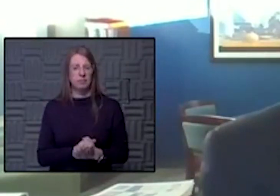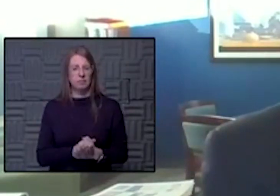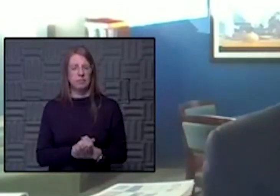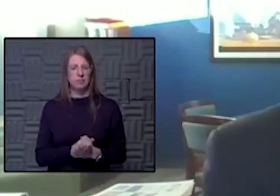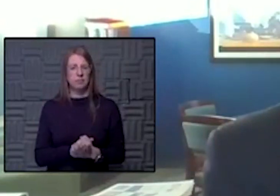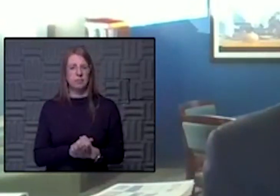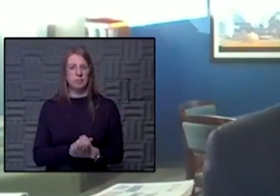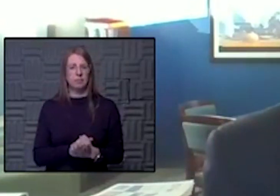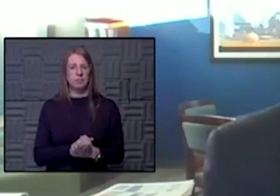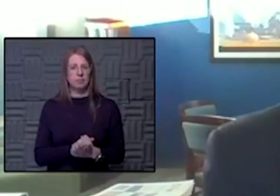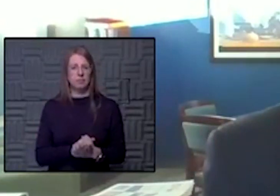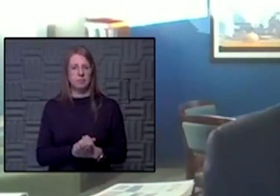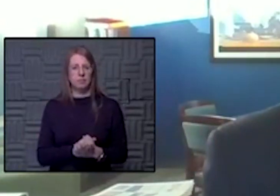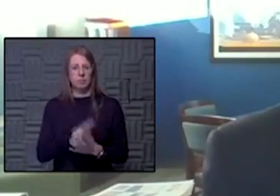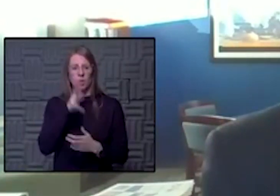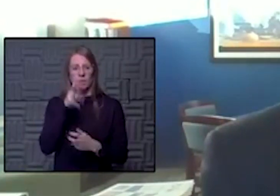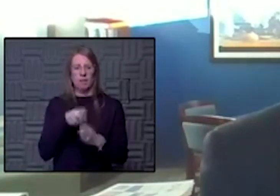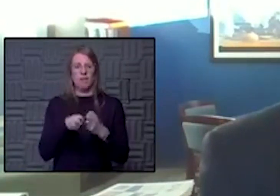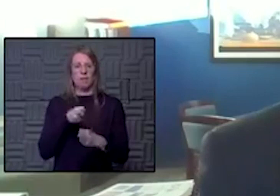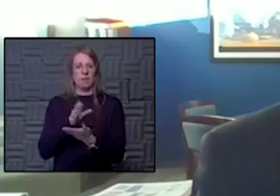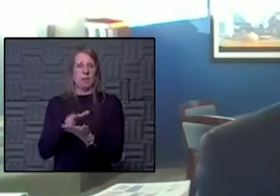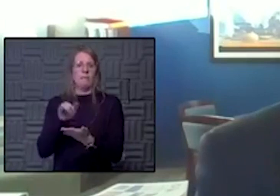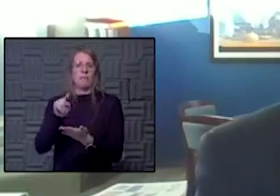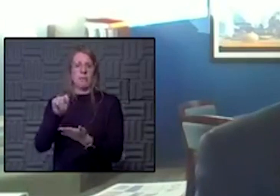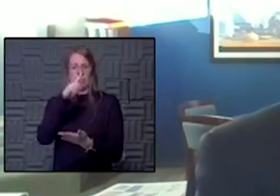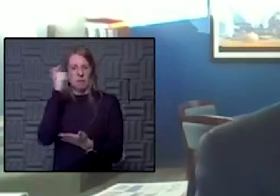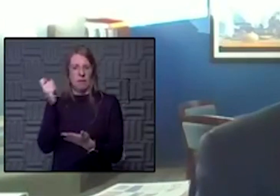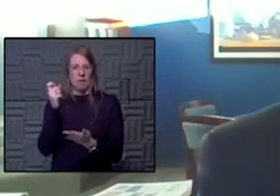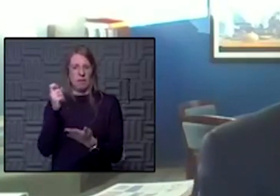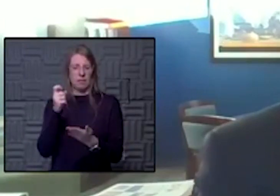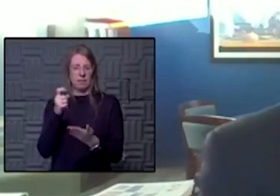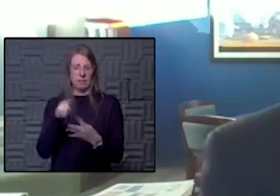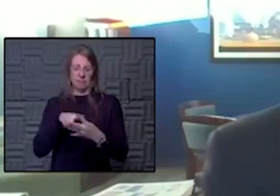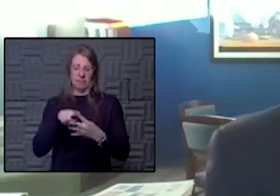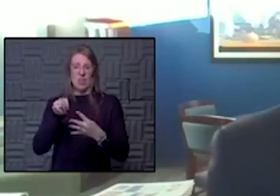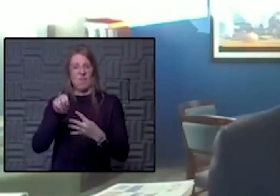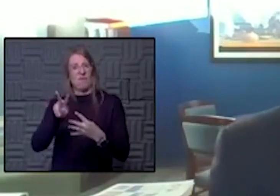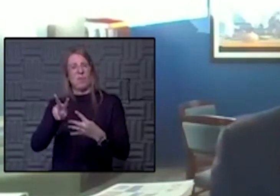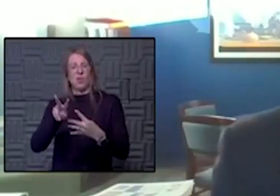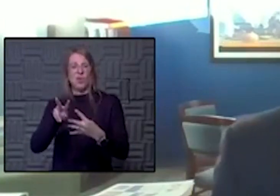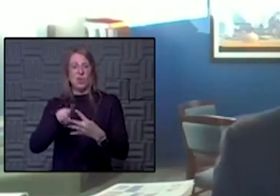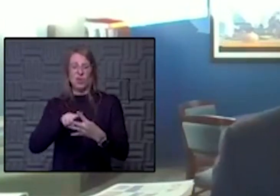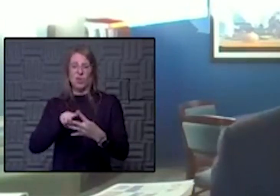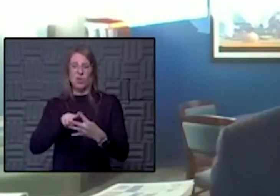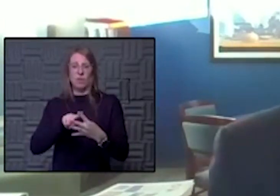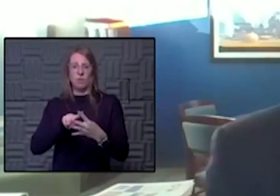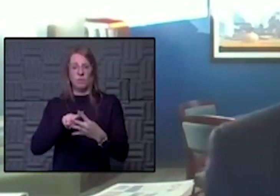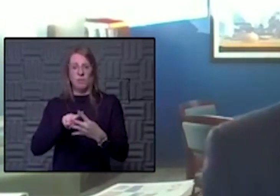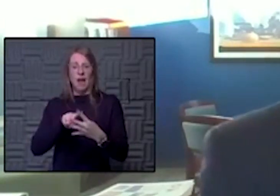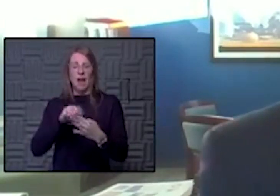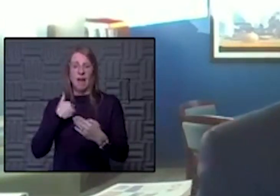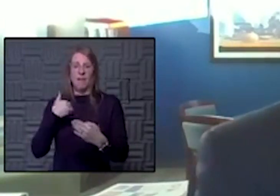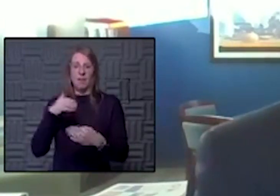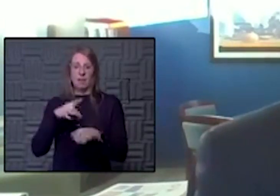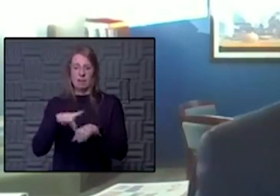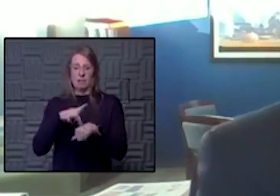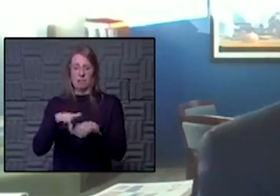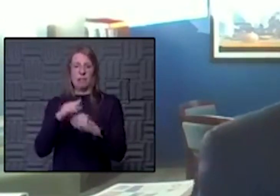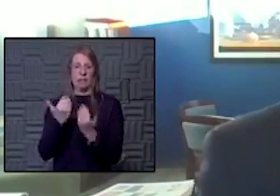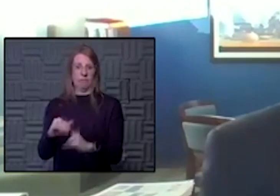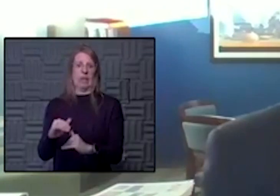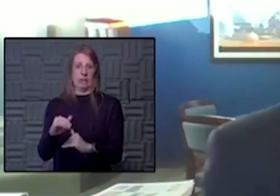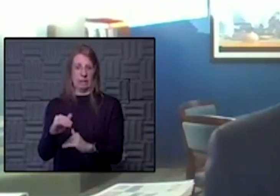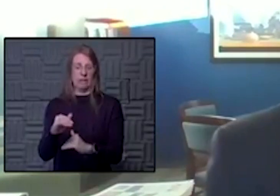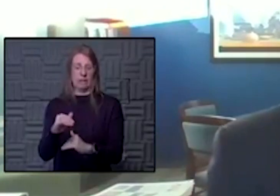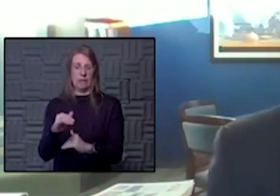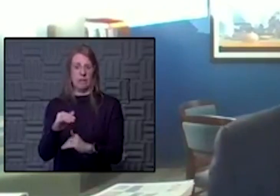we do have to stop it because I think we've identified since the beginning of November that there is a capacity sealing in